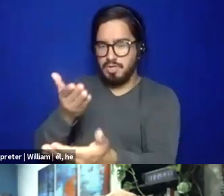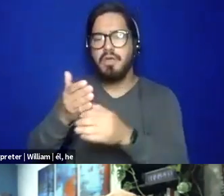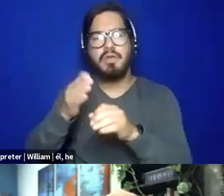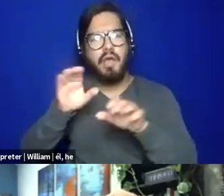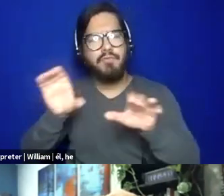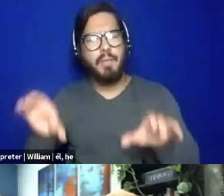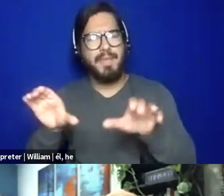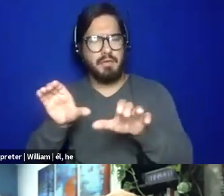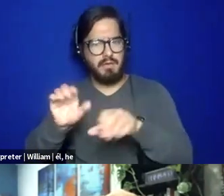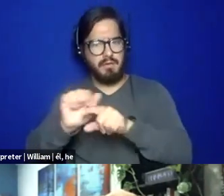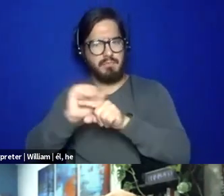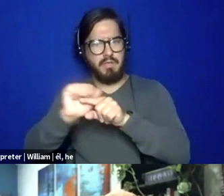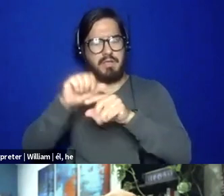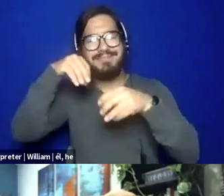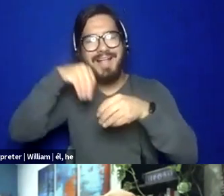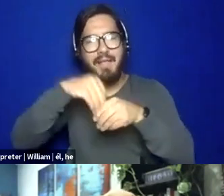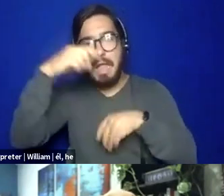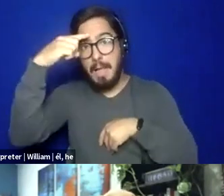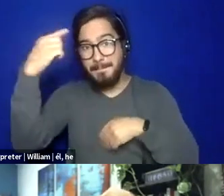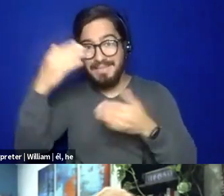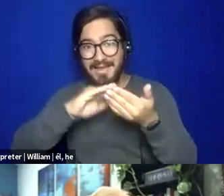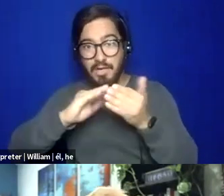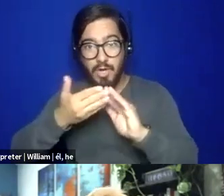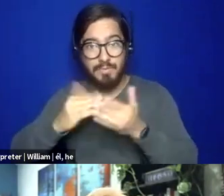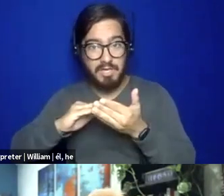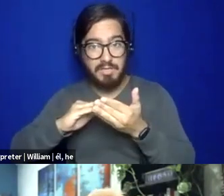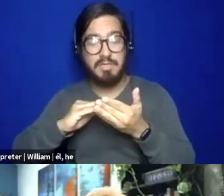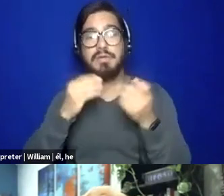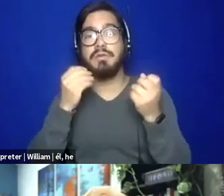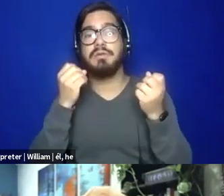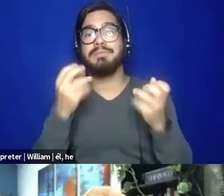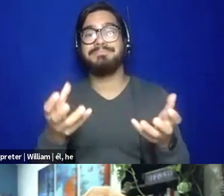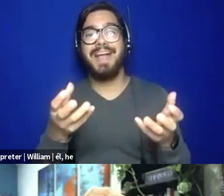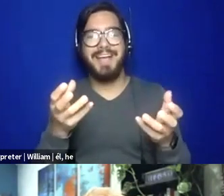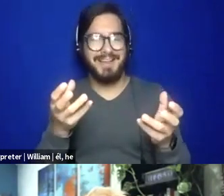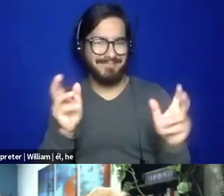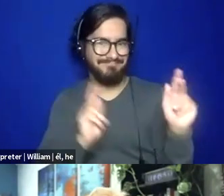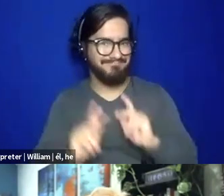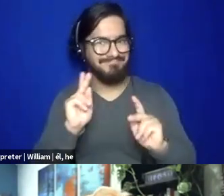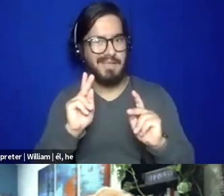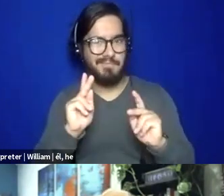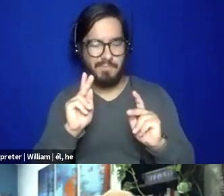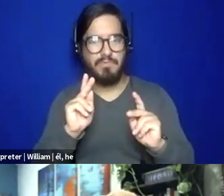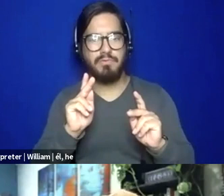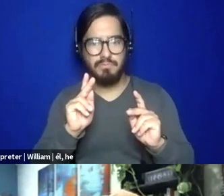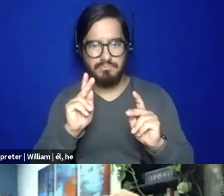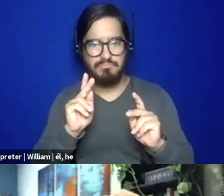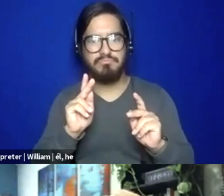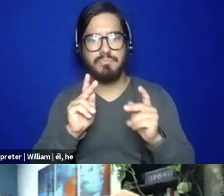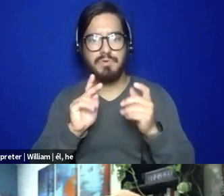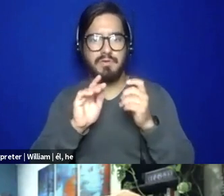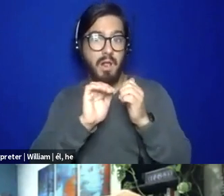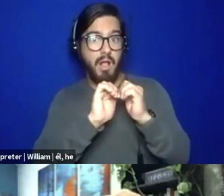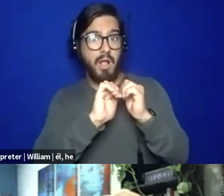black communities and a lot of their research kind of disrupt this whole notion, um, um, of treating, of healing and